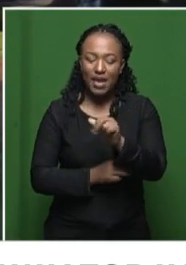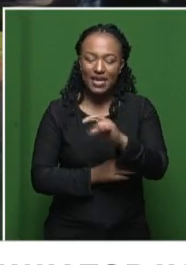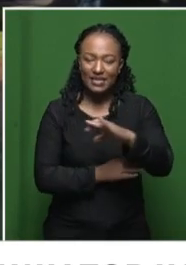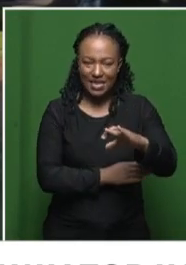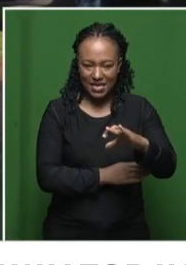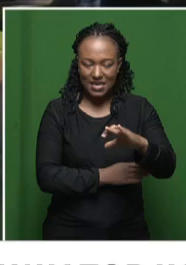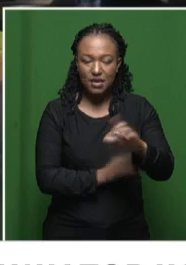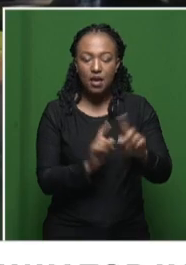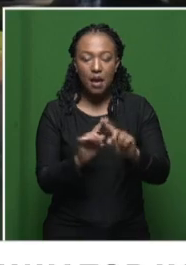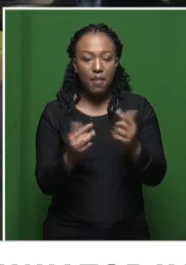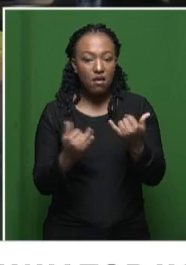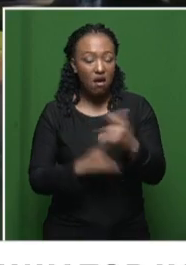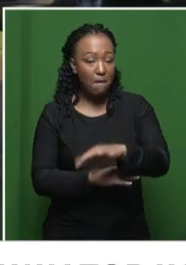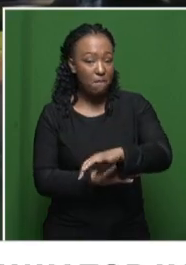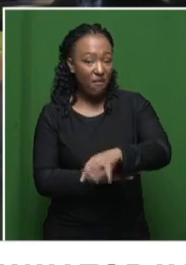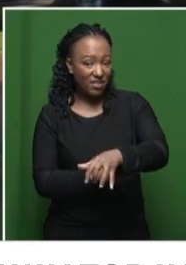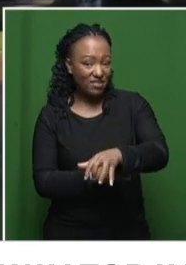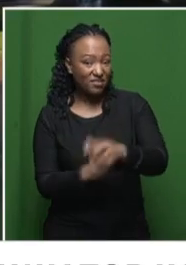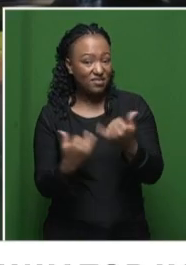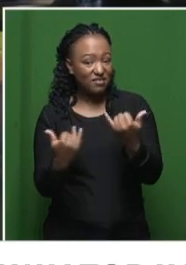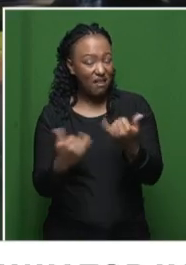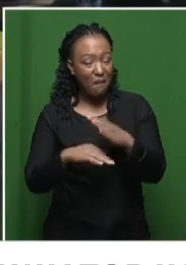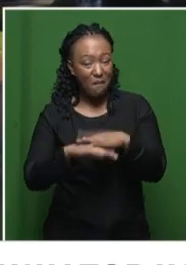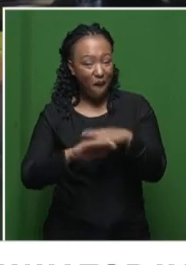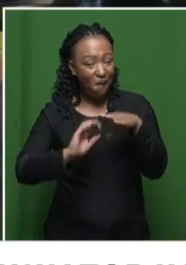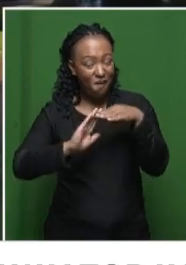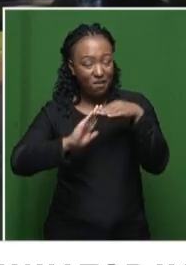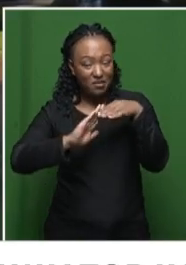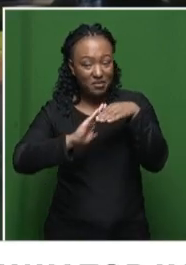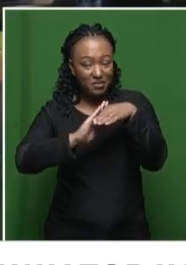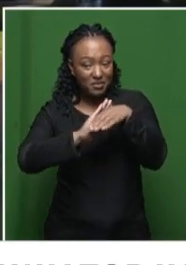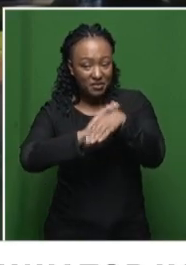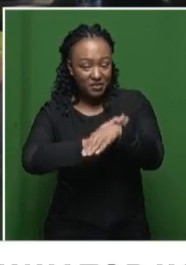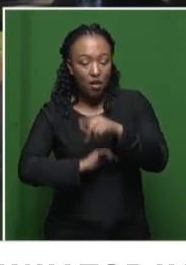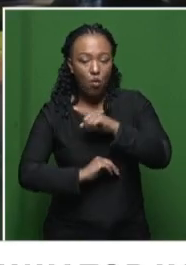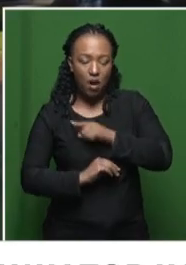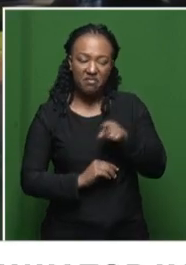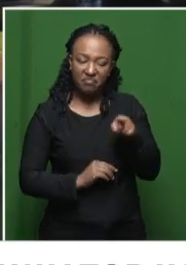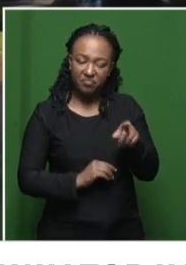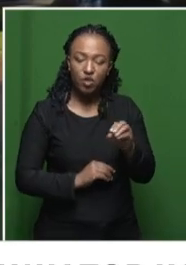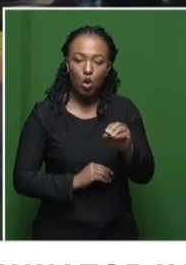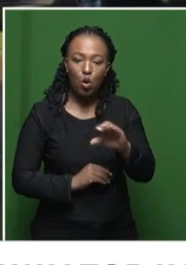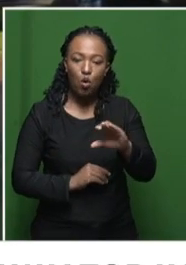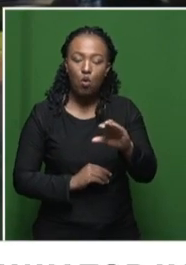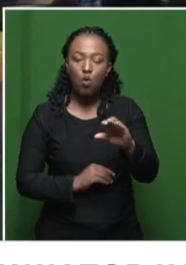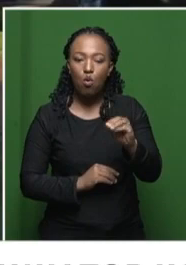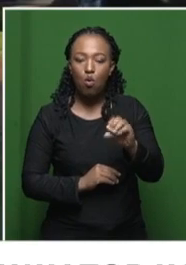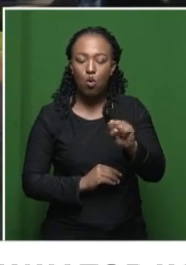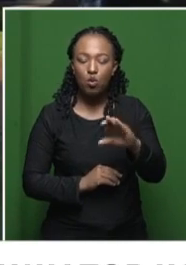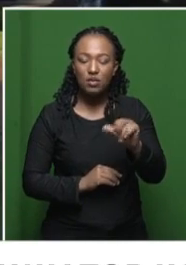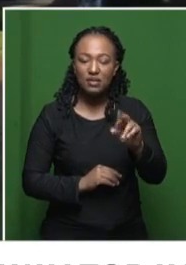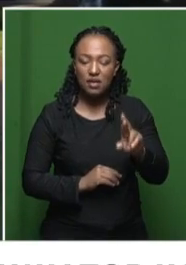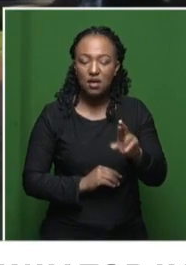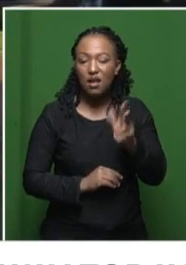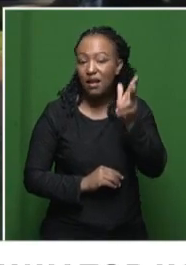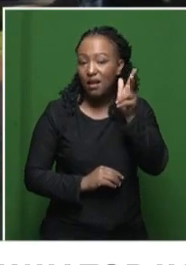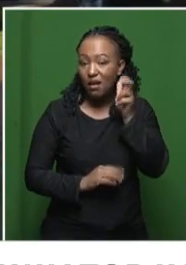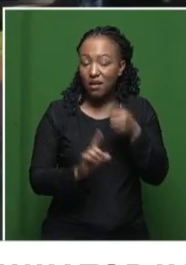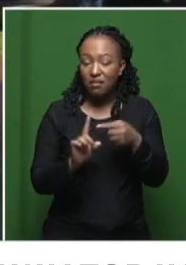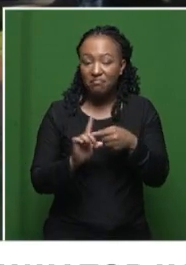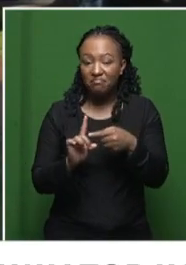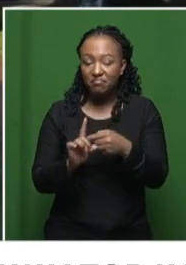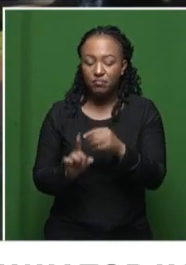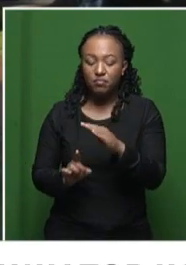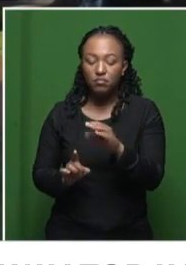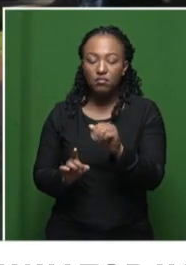province has seriously deteriorated under the leadership of Oscar Mabuya. Let's just listen to what Babalo Matigizala had to